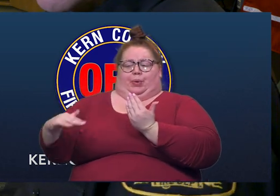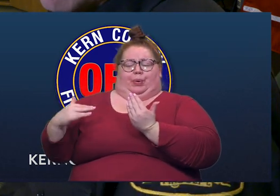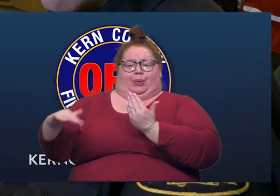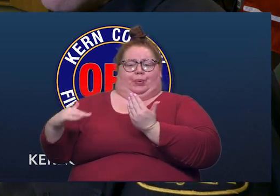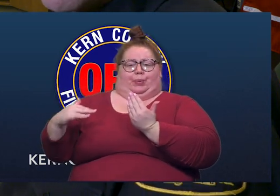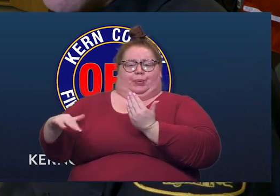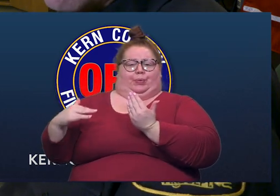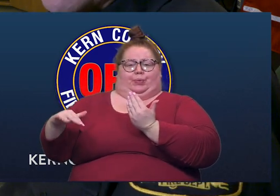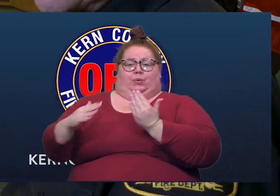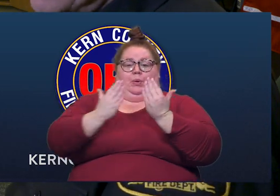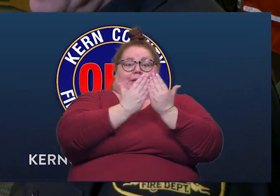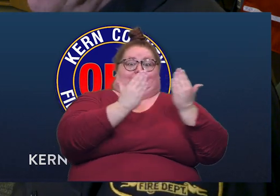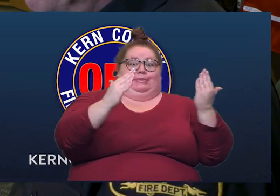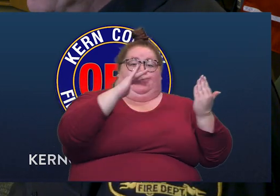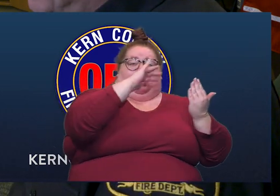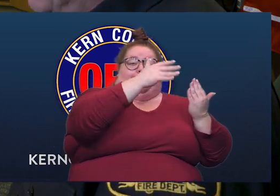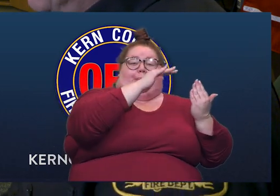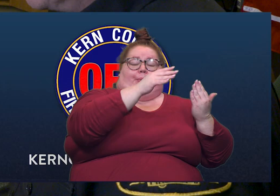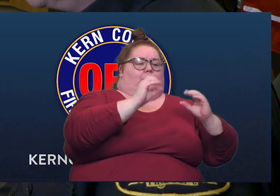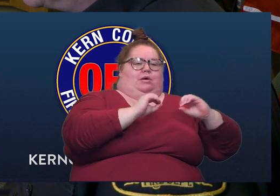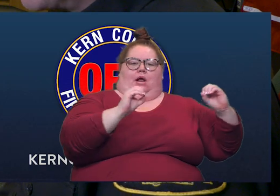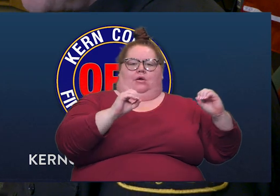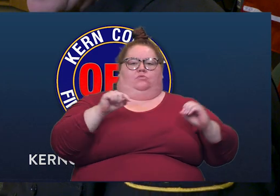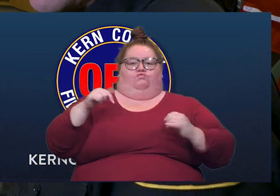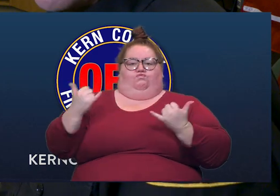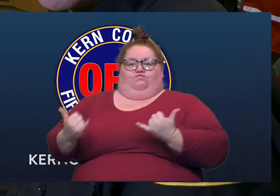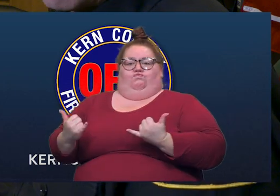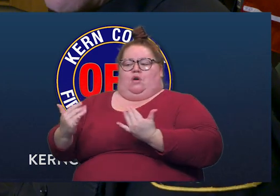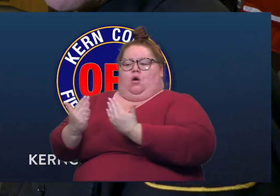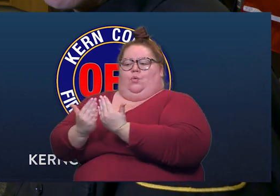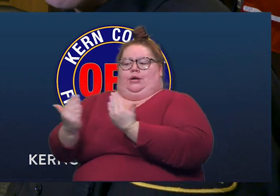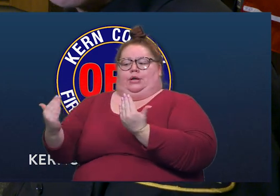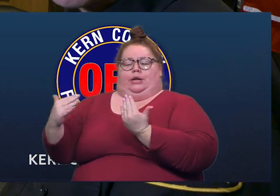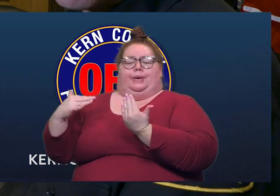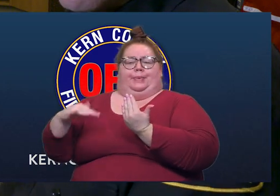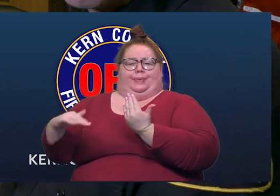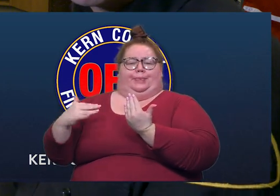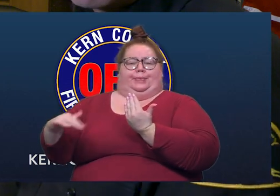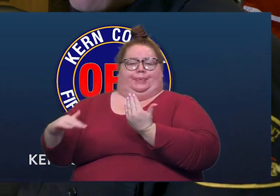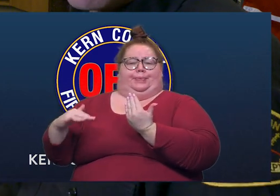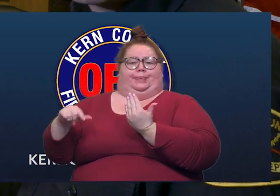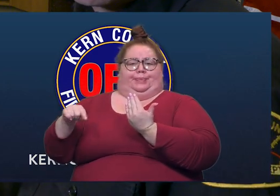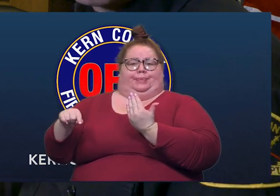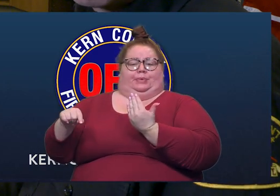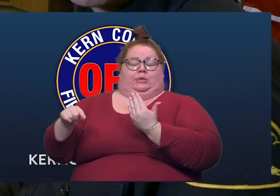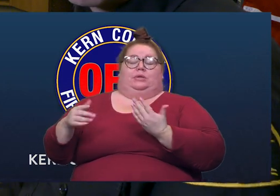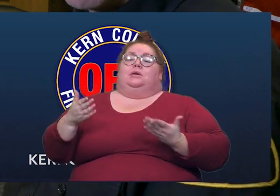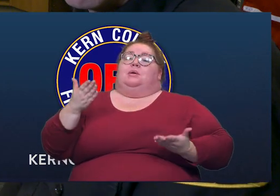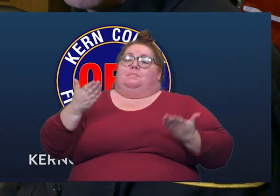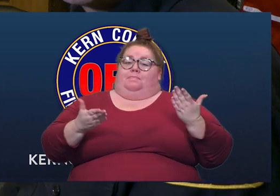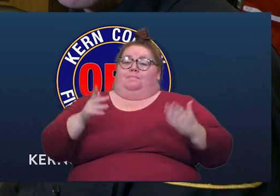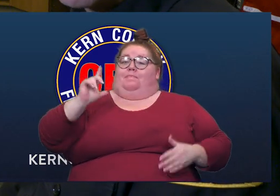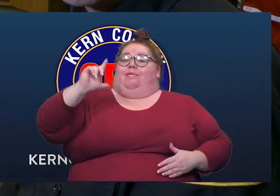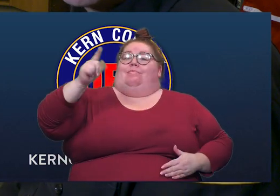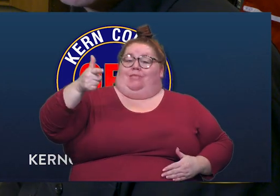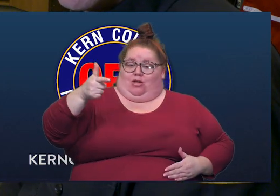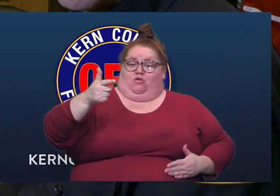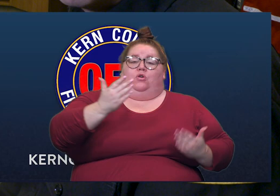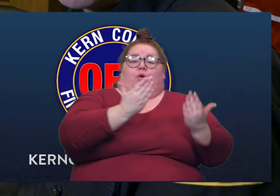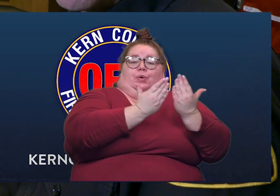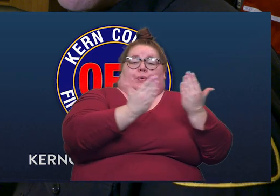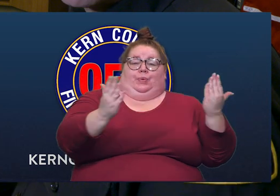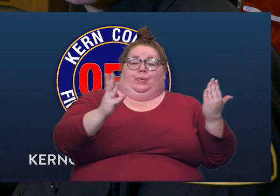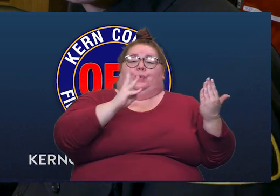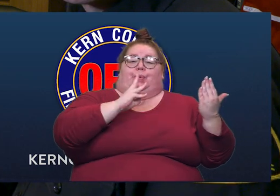No water is coming over the spillway at this time. It is expected at some point during this storm that water will come over the spillway. During that